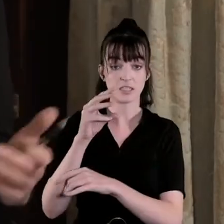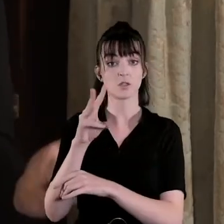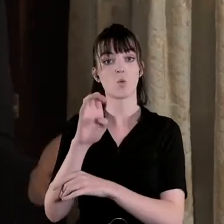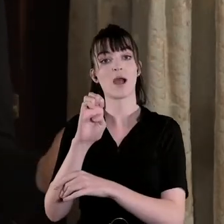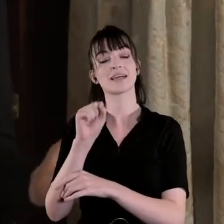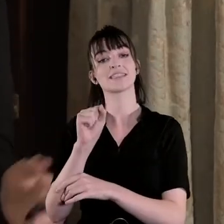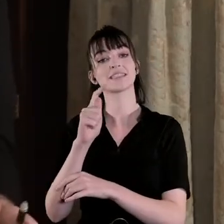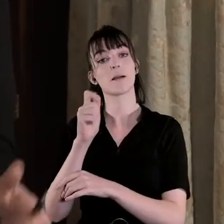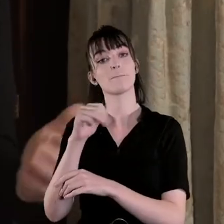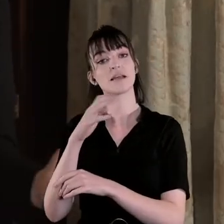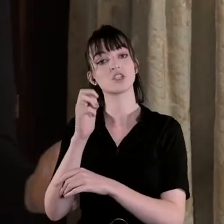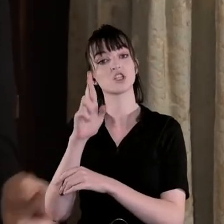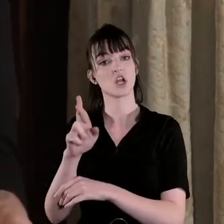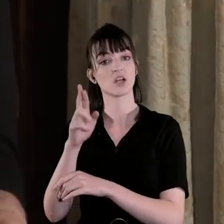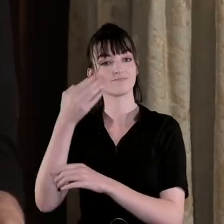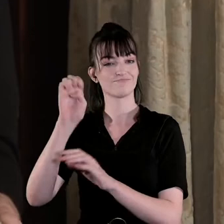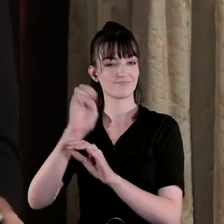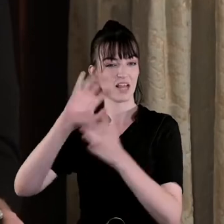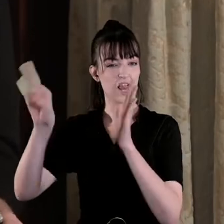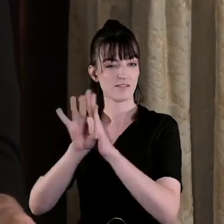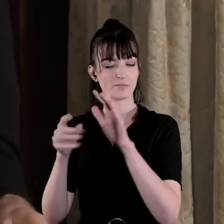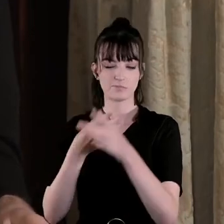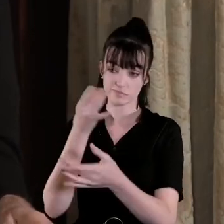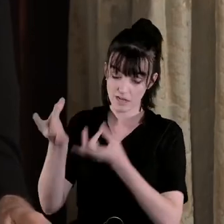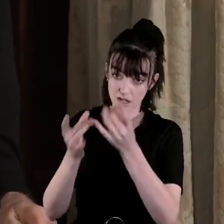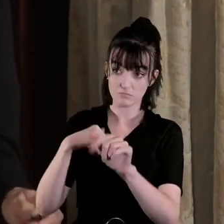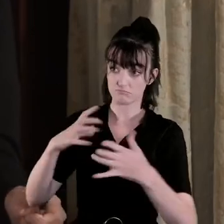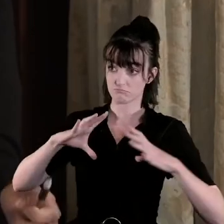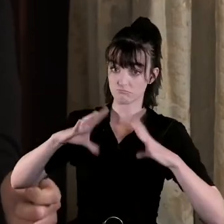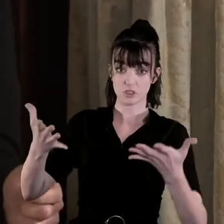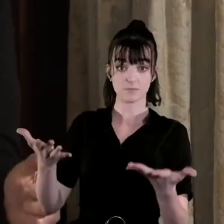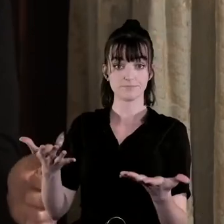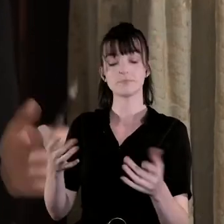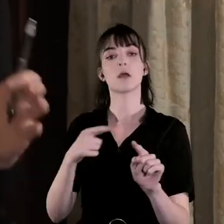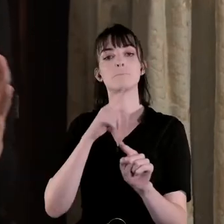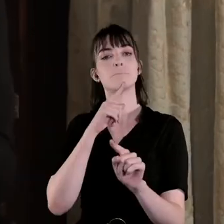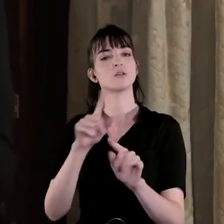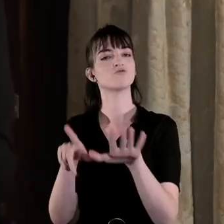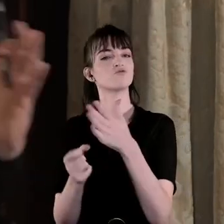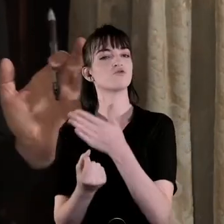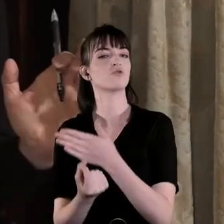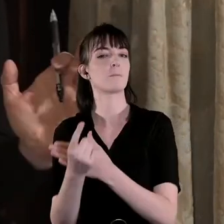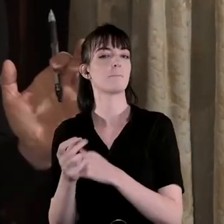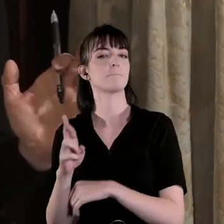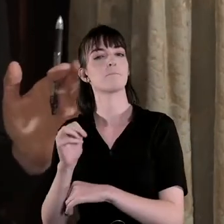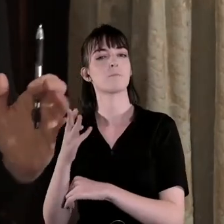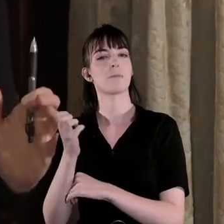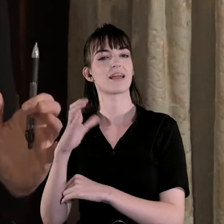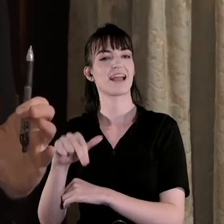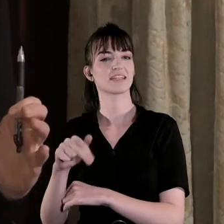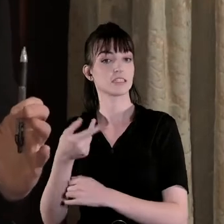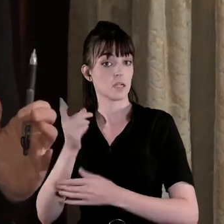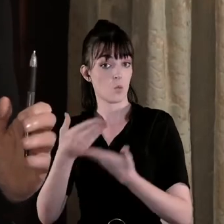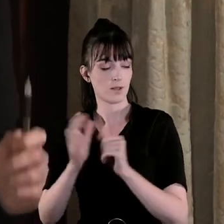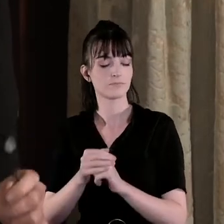was the final arbiter of when and how much freedom Ireland would receive whereas what Republicans did as they opened up this route to independence at least